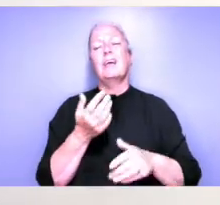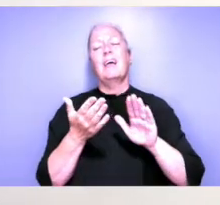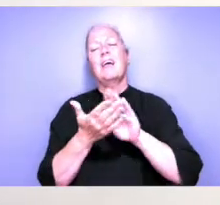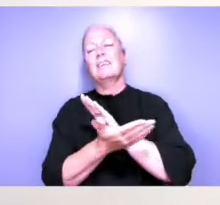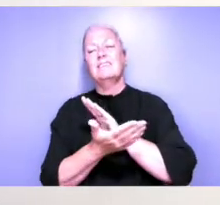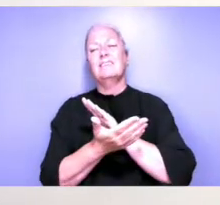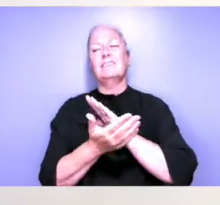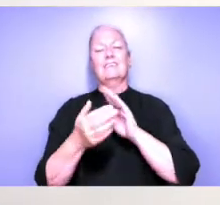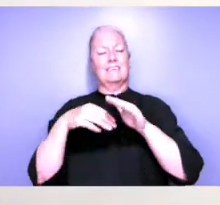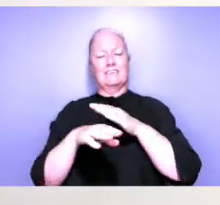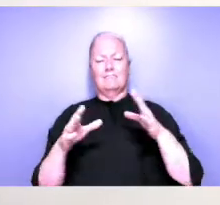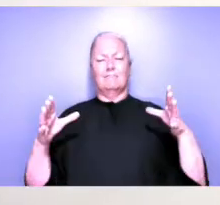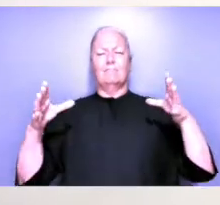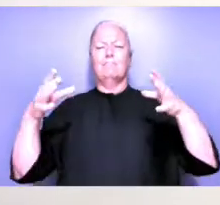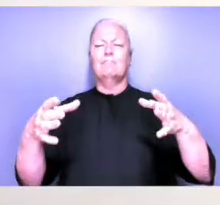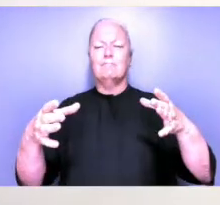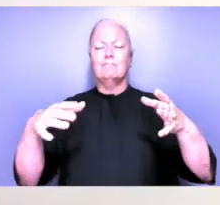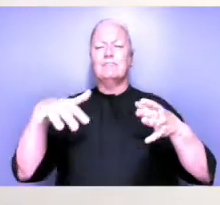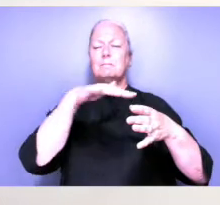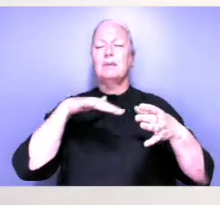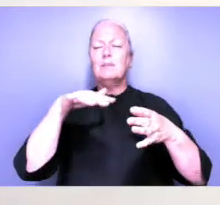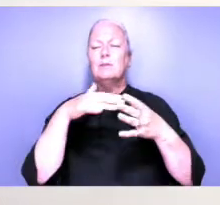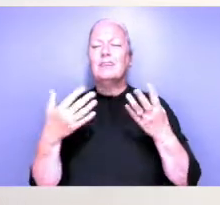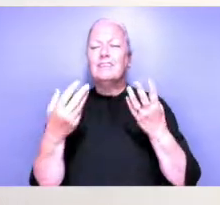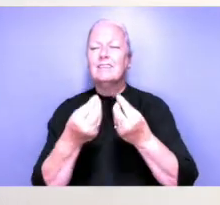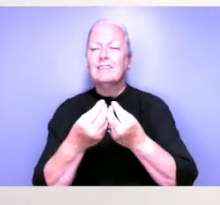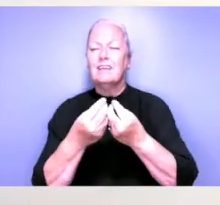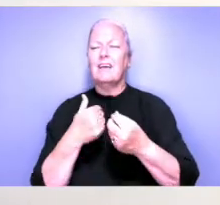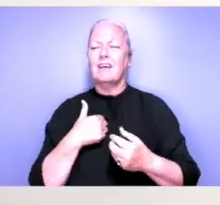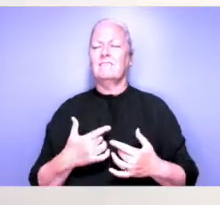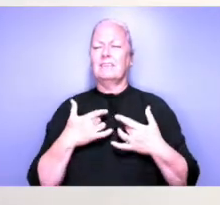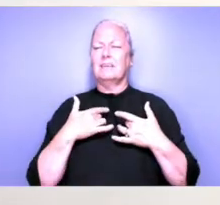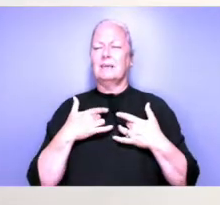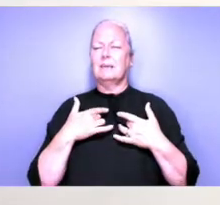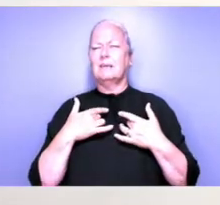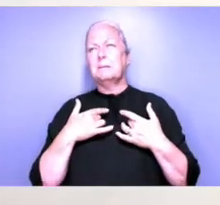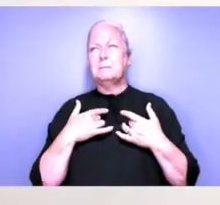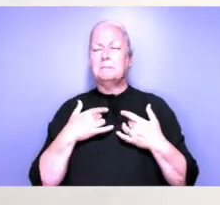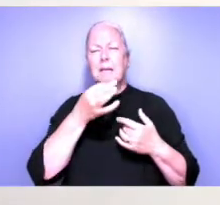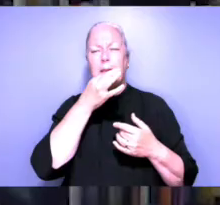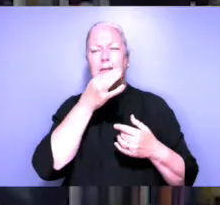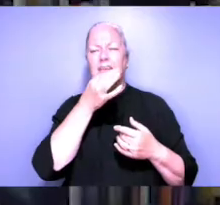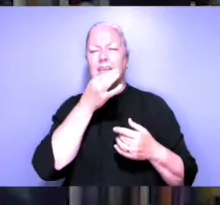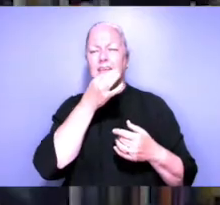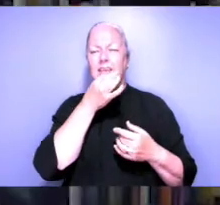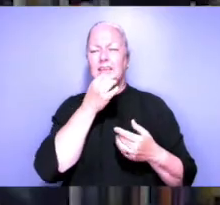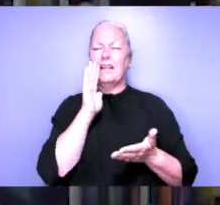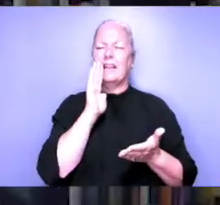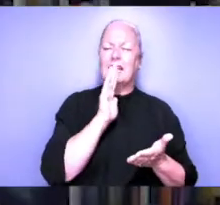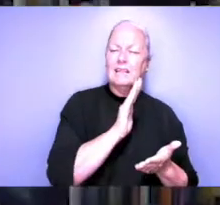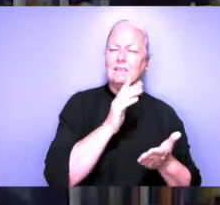called deviance being in a space together is something that I feel like there's a bit, bit less of now, ironically.